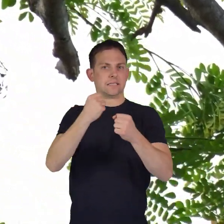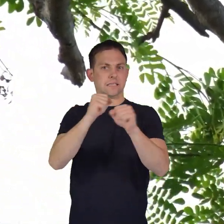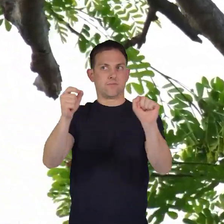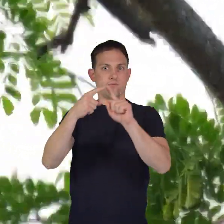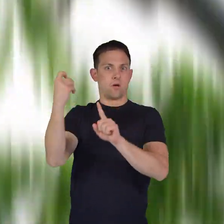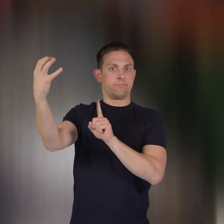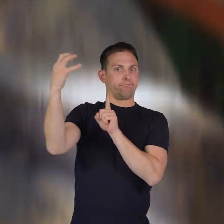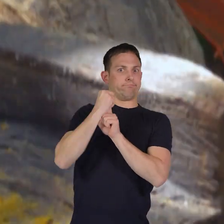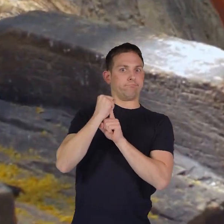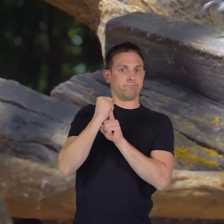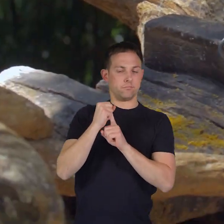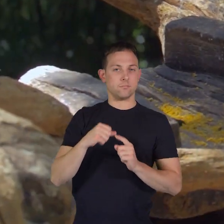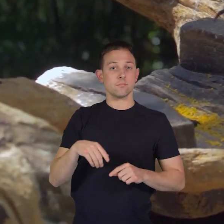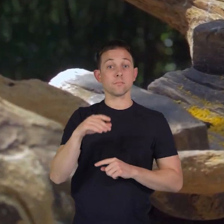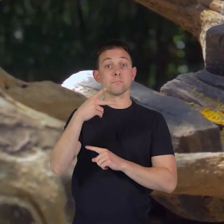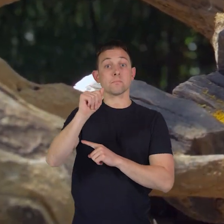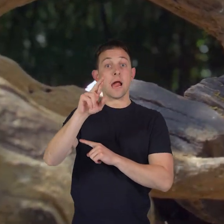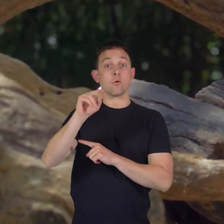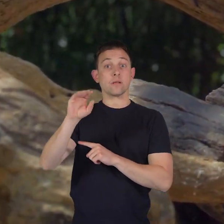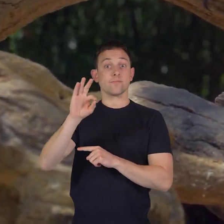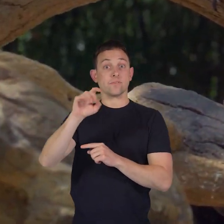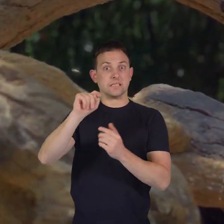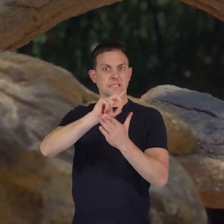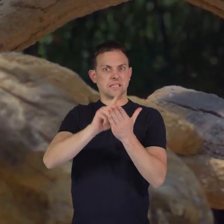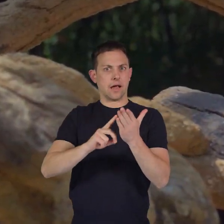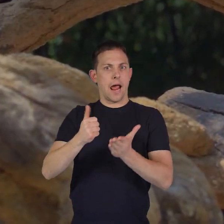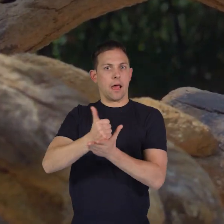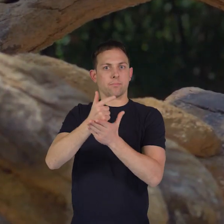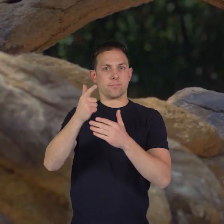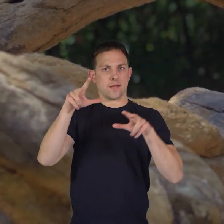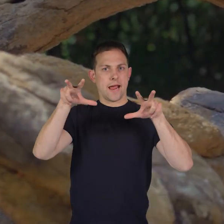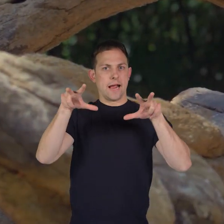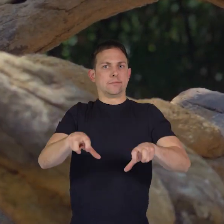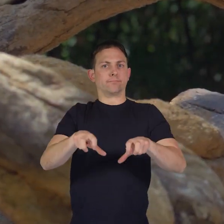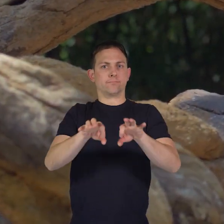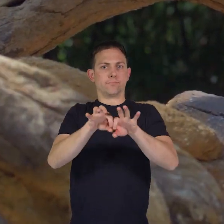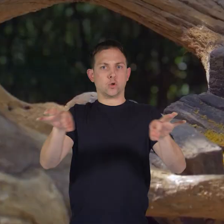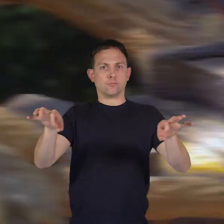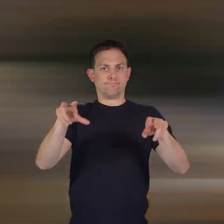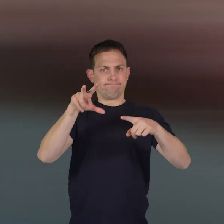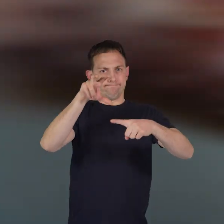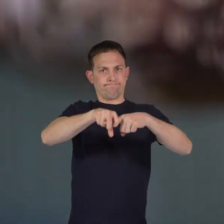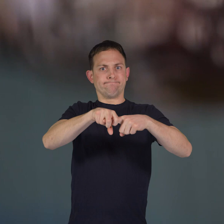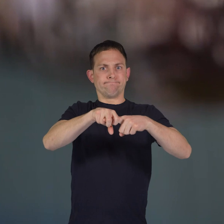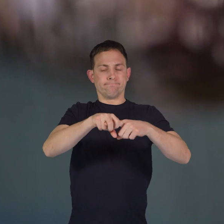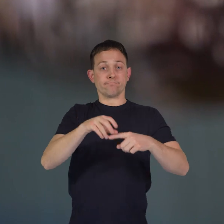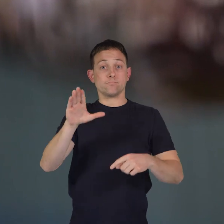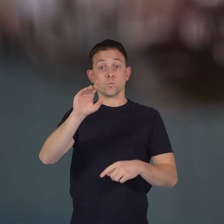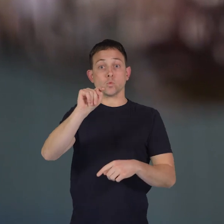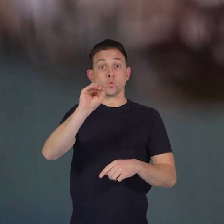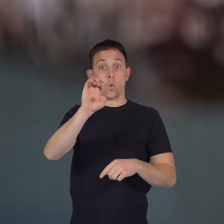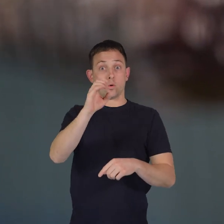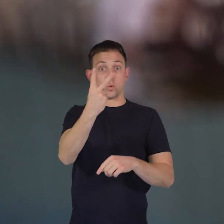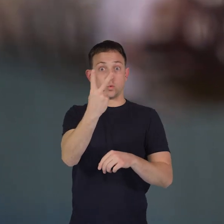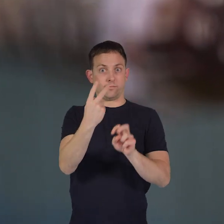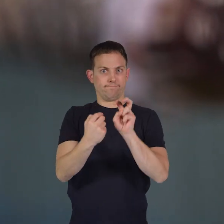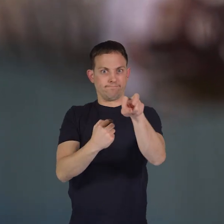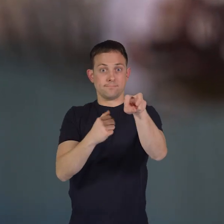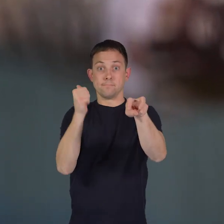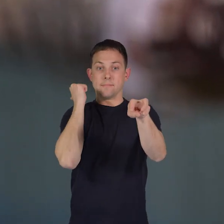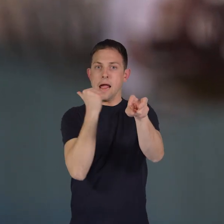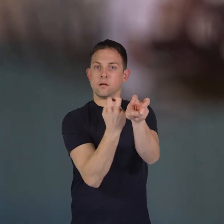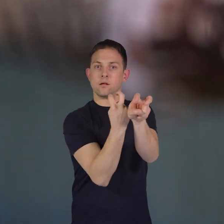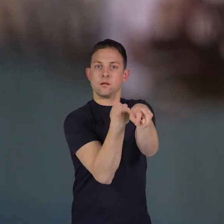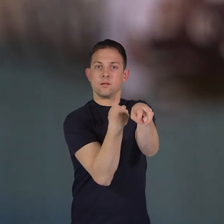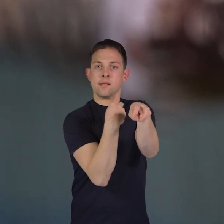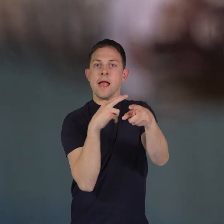from predators. Parrot feet are designed to help them hold onto branches and perch well. Two of their toes point forward and